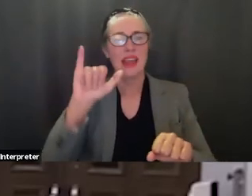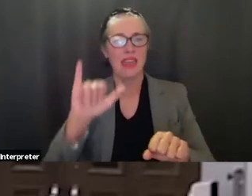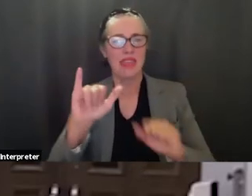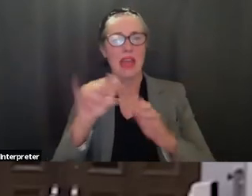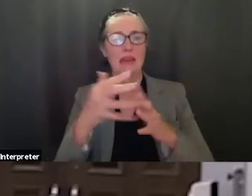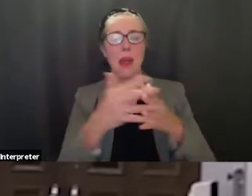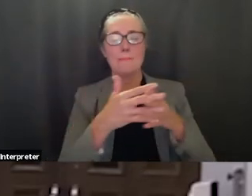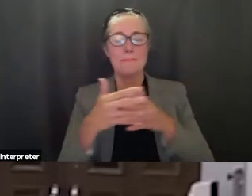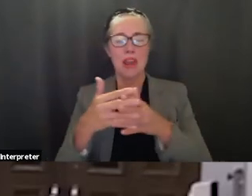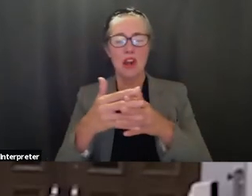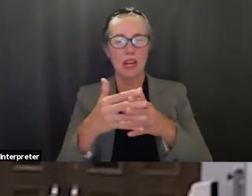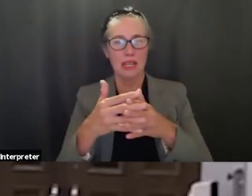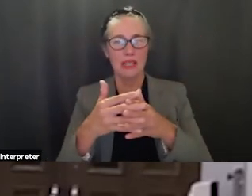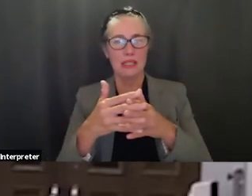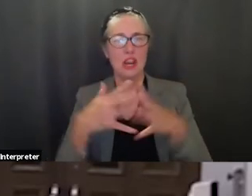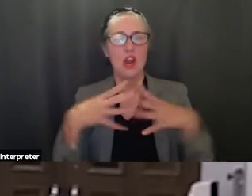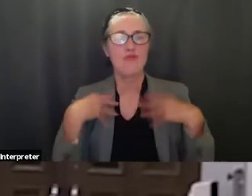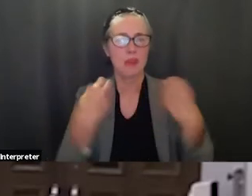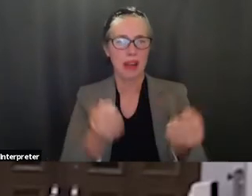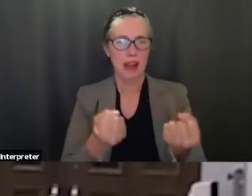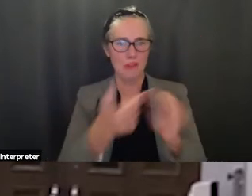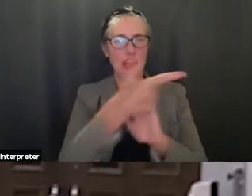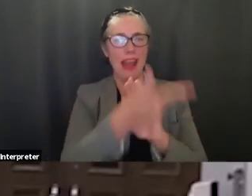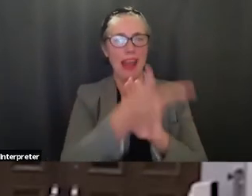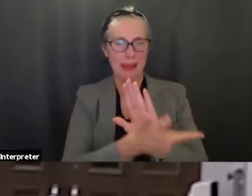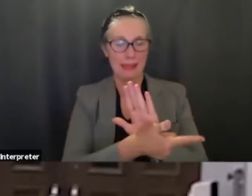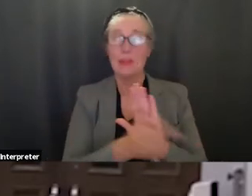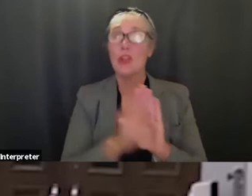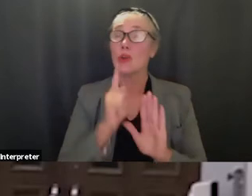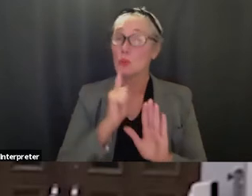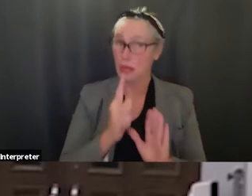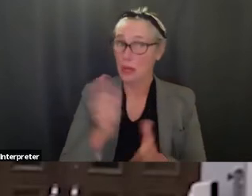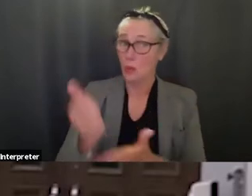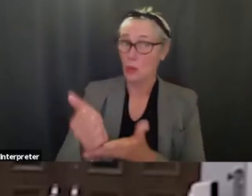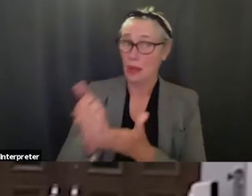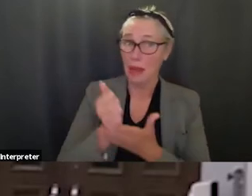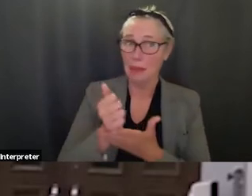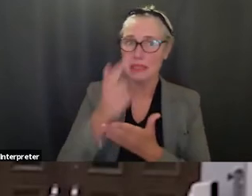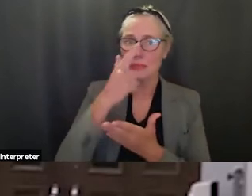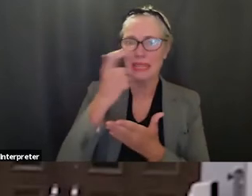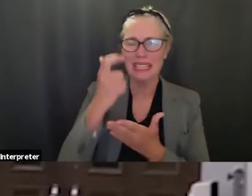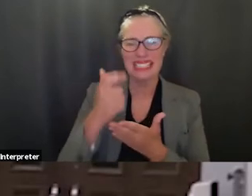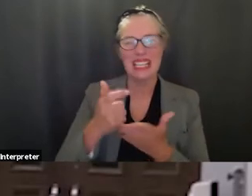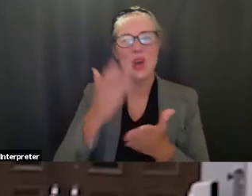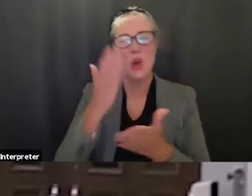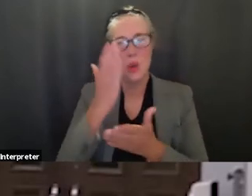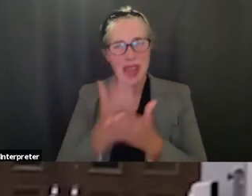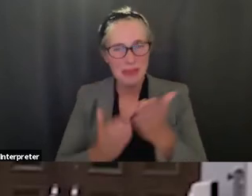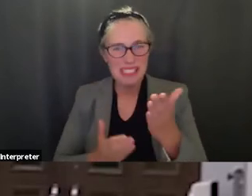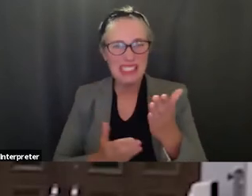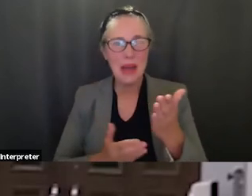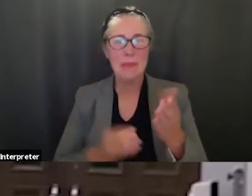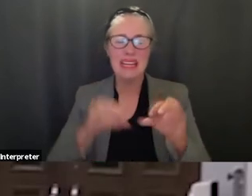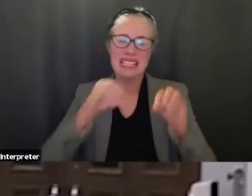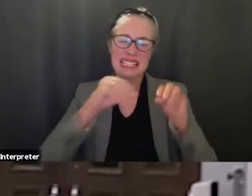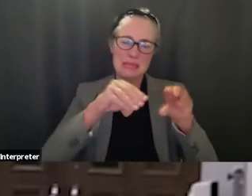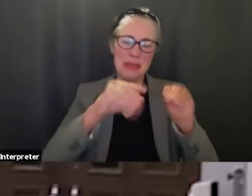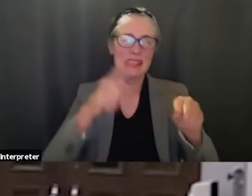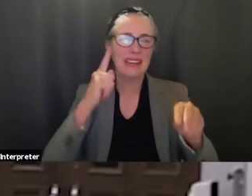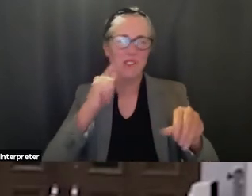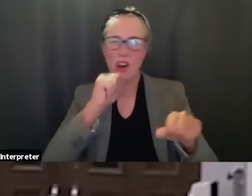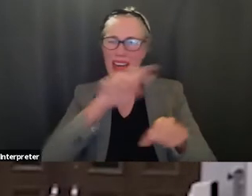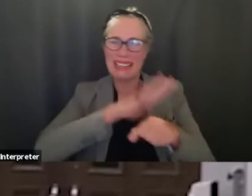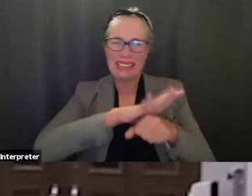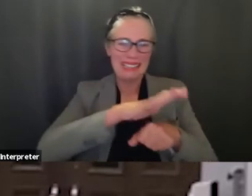so those kinds of things are really going to help us because we do have some some deficit spending that has been going on so that's going to help